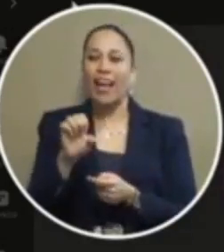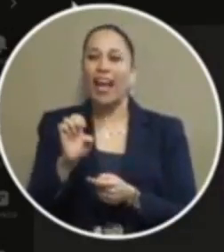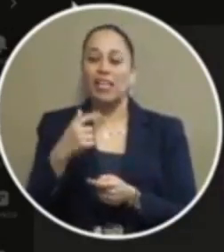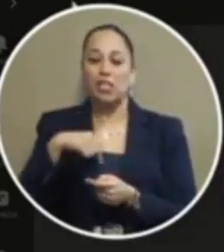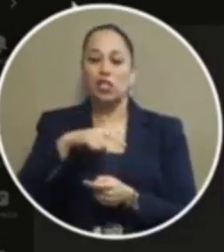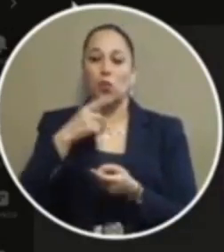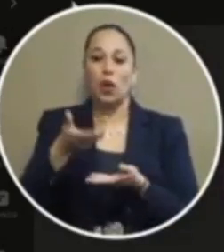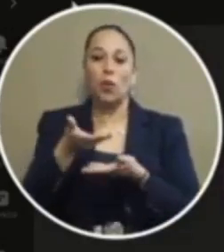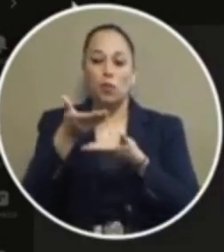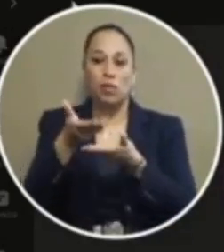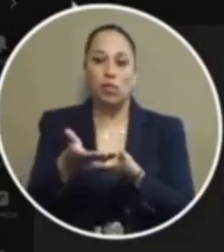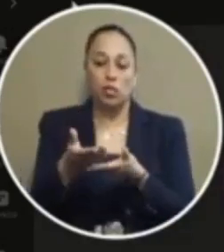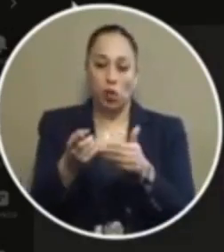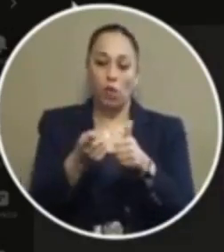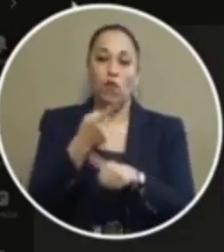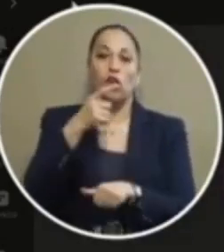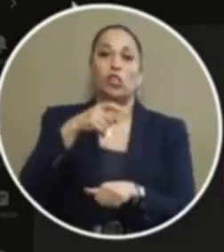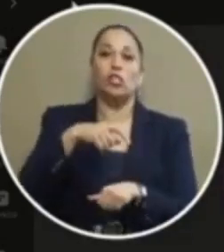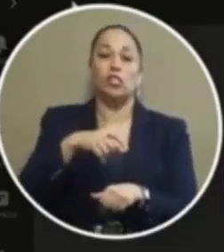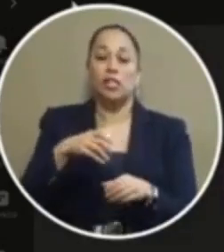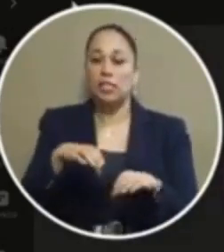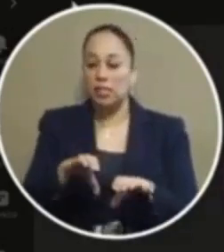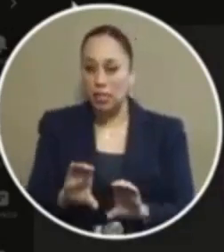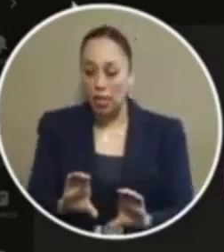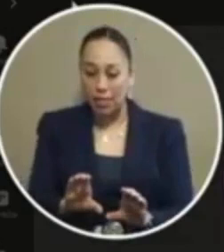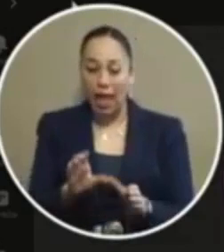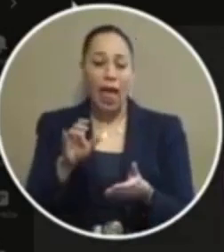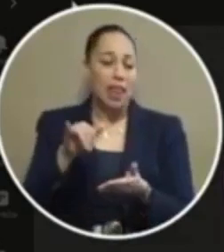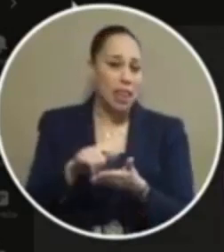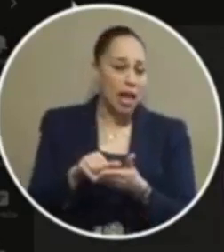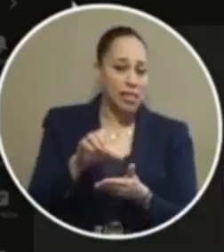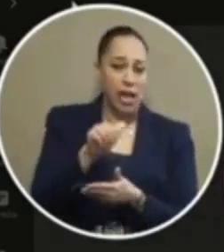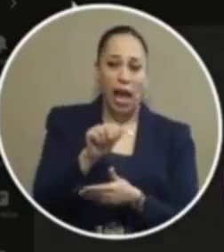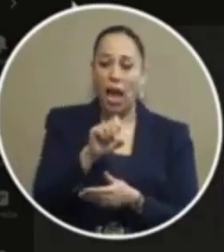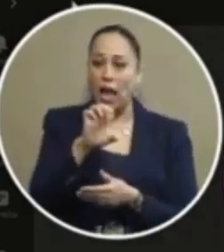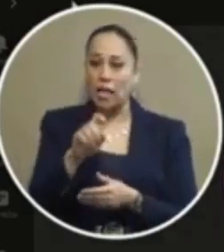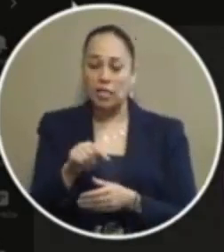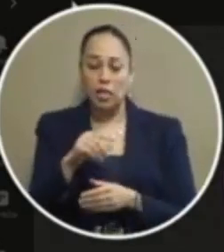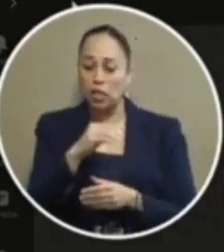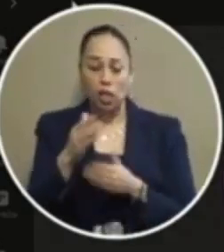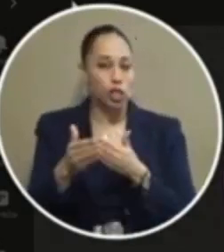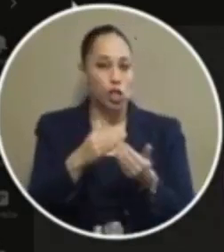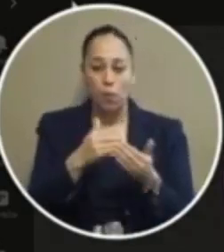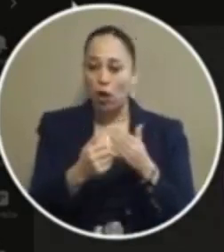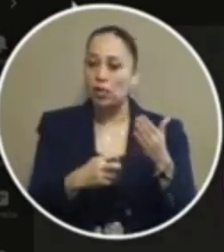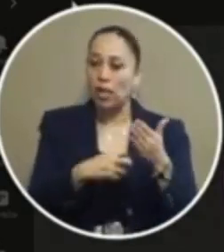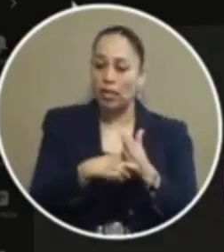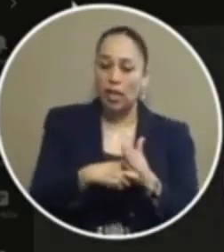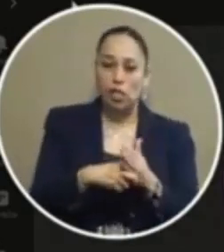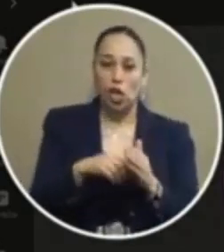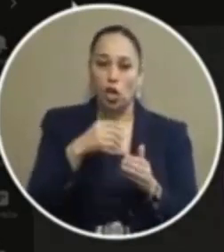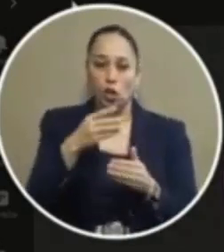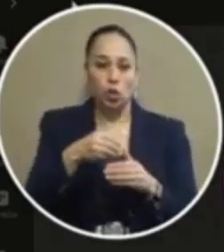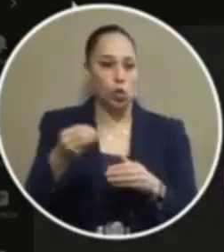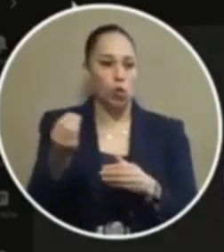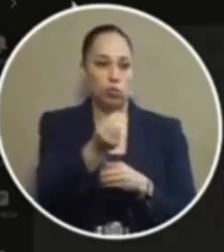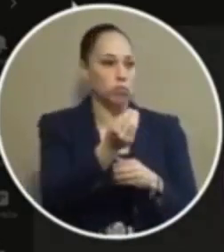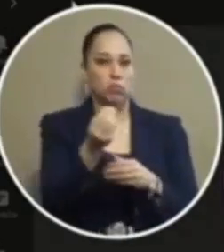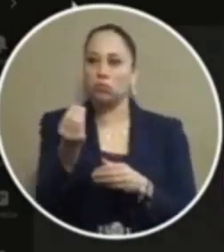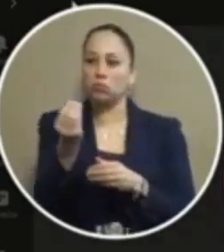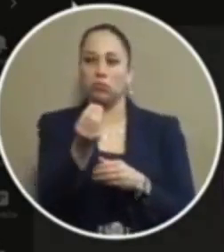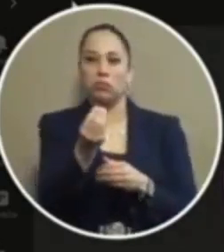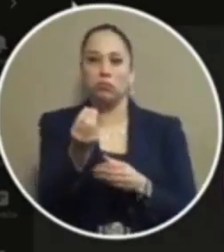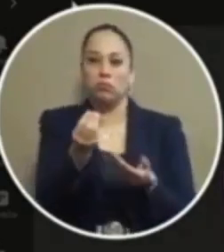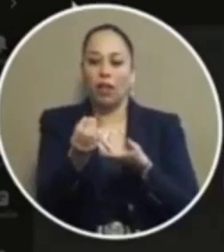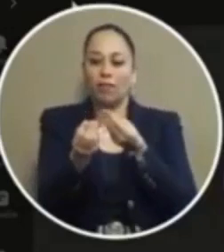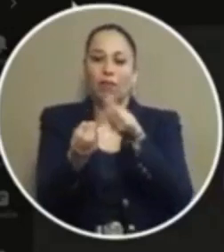present to them on this first chance if that is absent it doesn't matter that we write a citation it goes nowhere and then it has